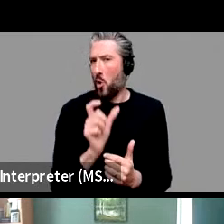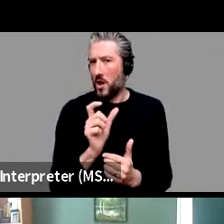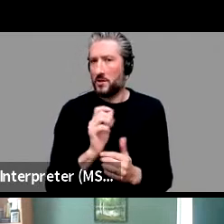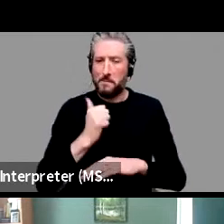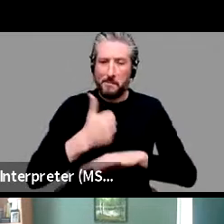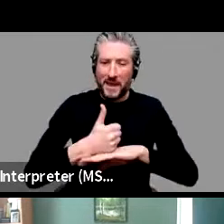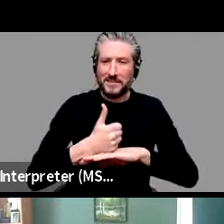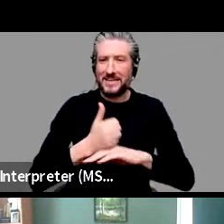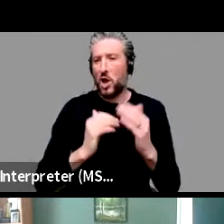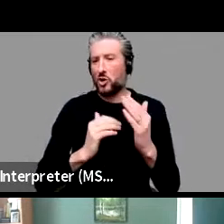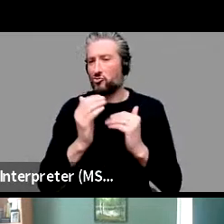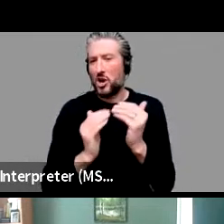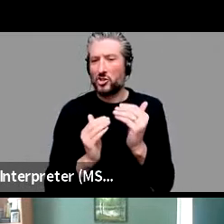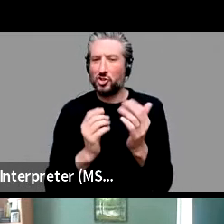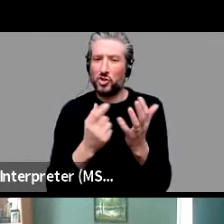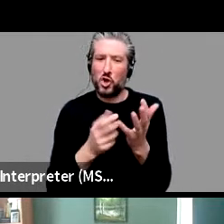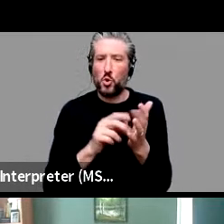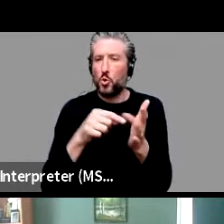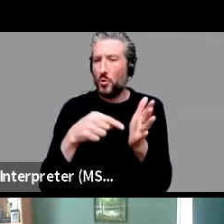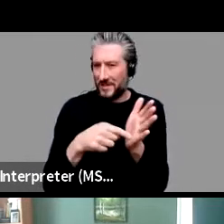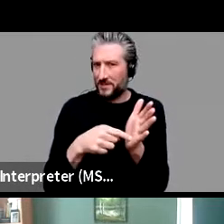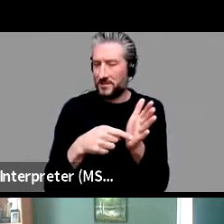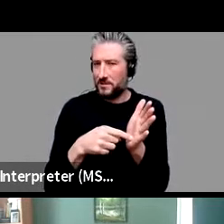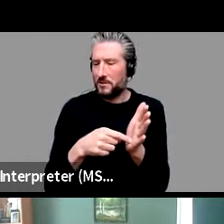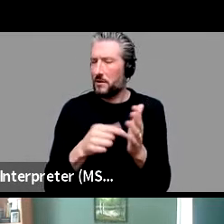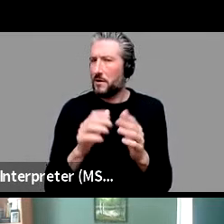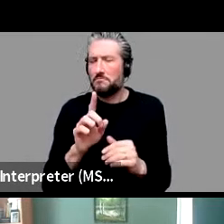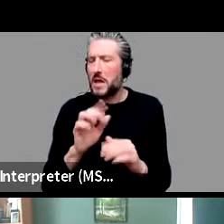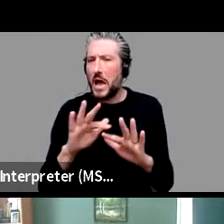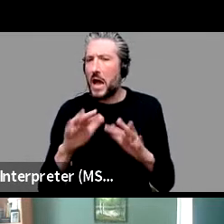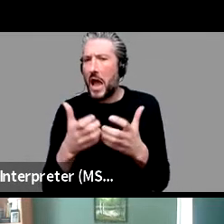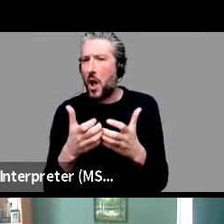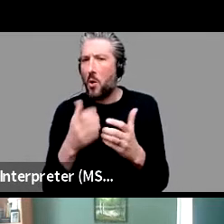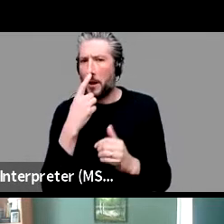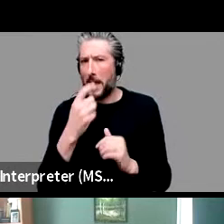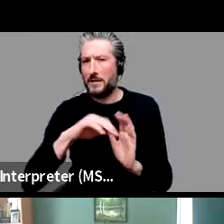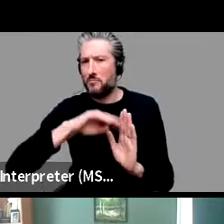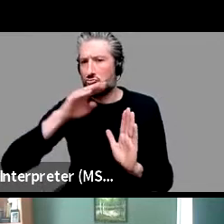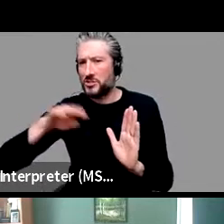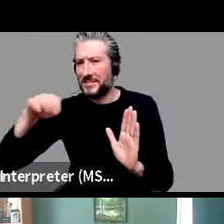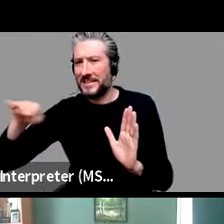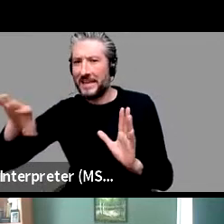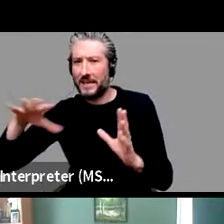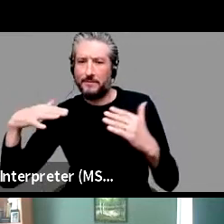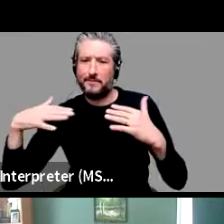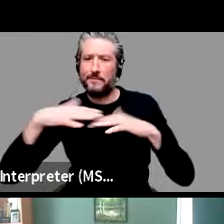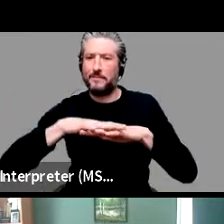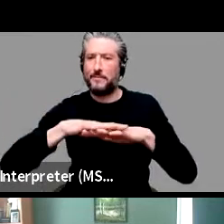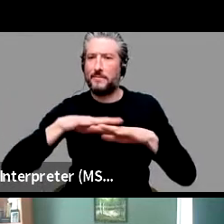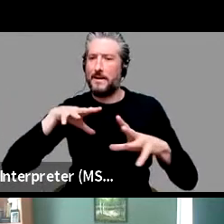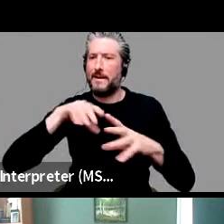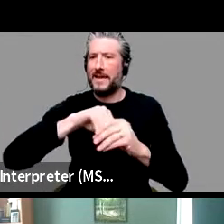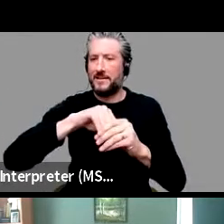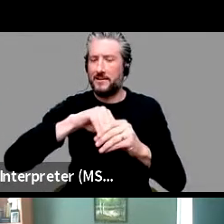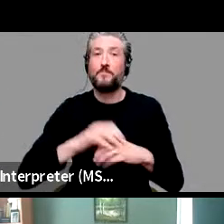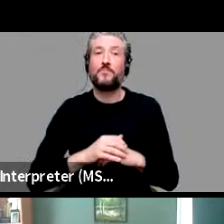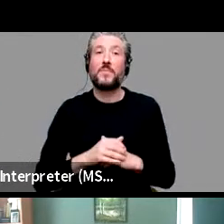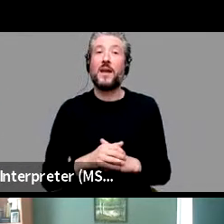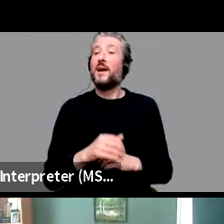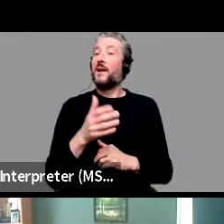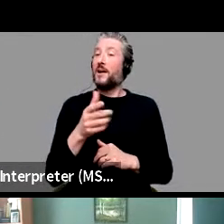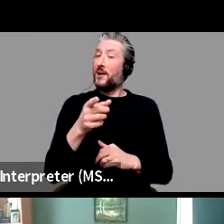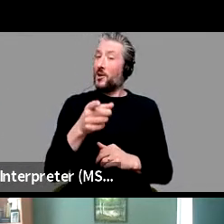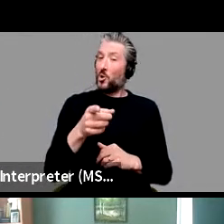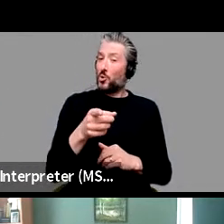eyes. Right. And so he's just wondering then about how, how prosody gets, um, gets kind of integrated in there. You didn't, you didn't like the difference